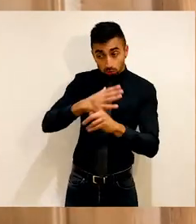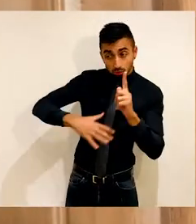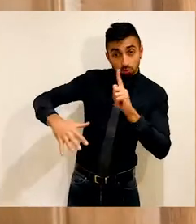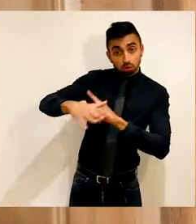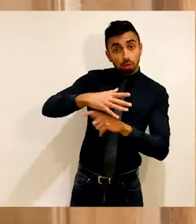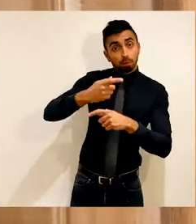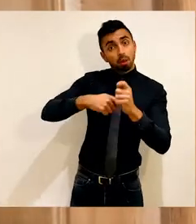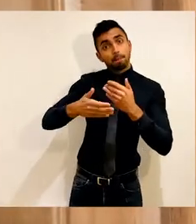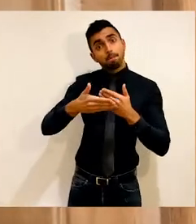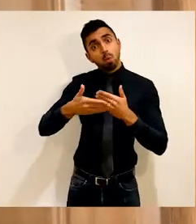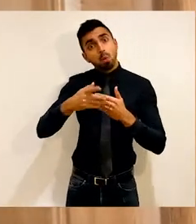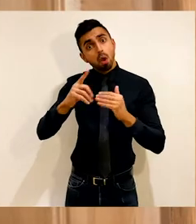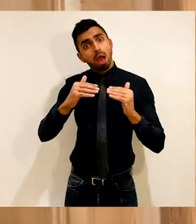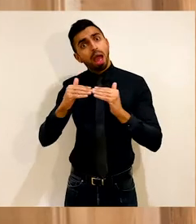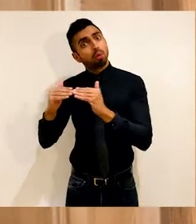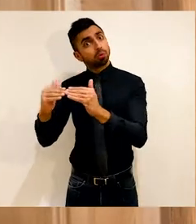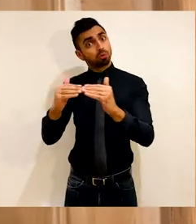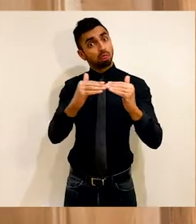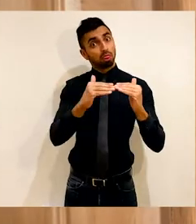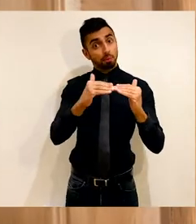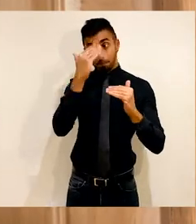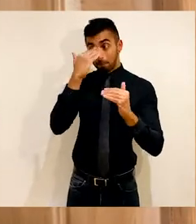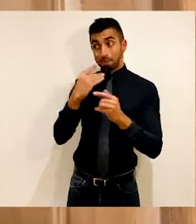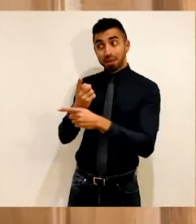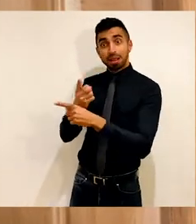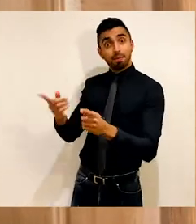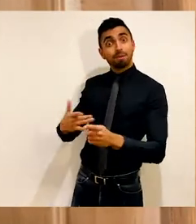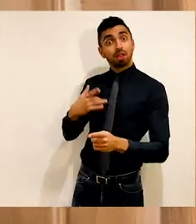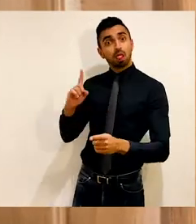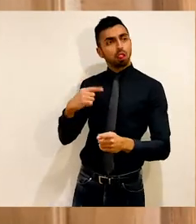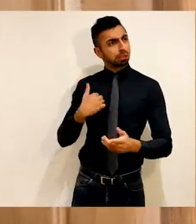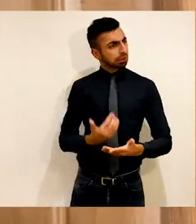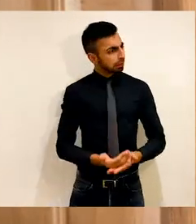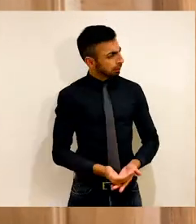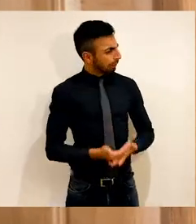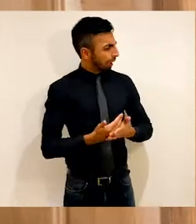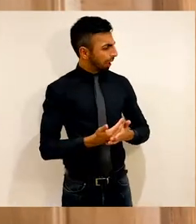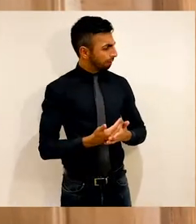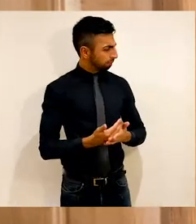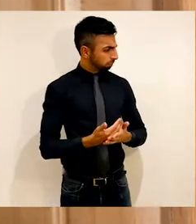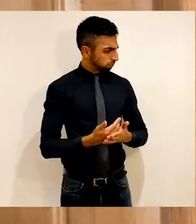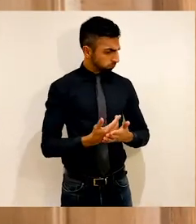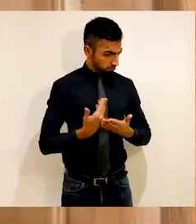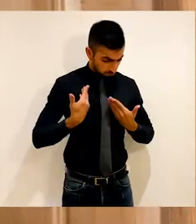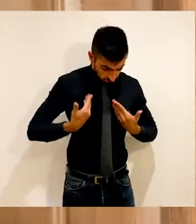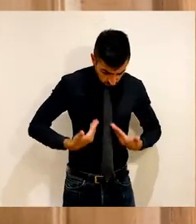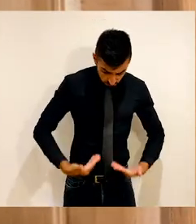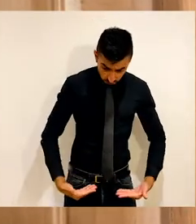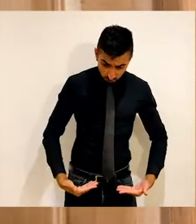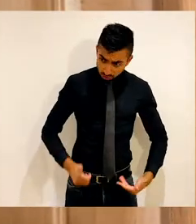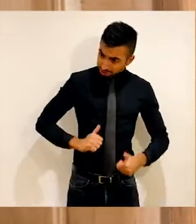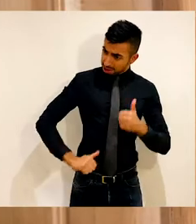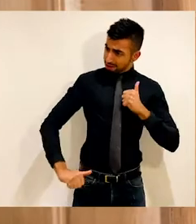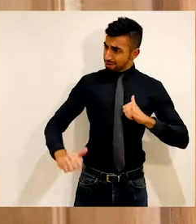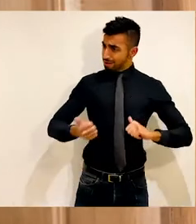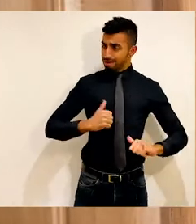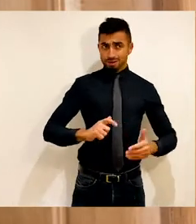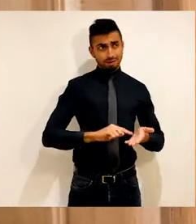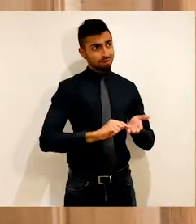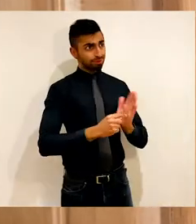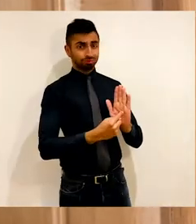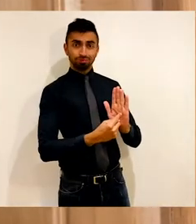equitable world where people feel safe and proud just to be themselves.